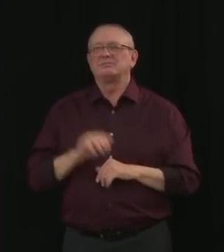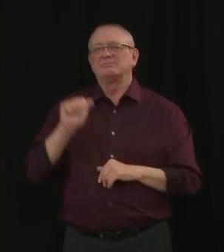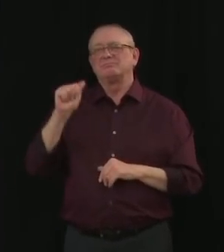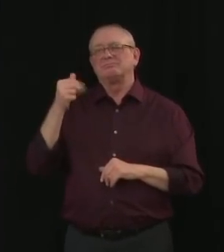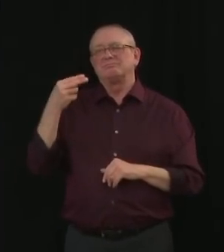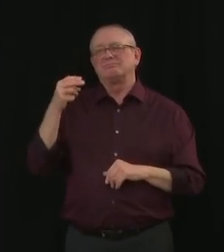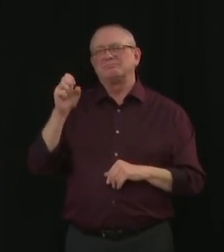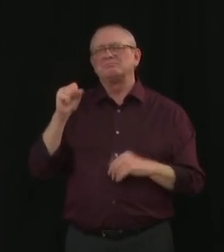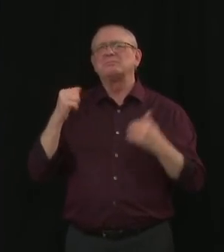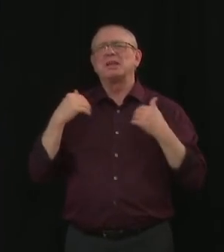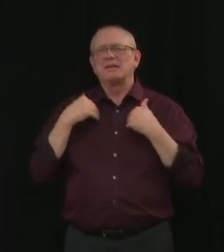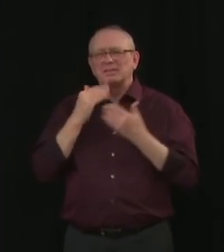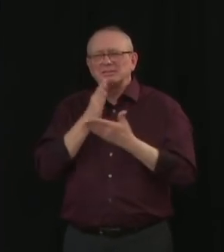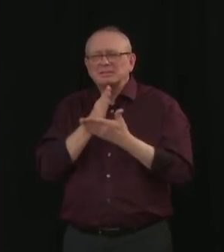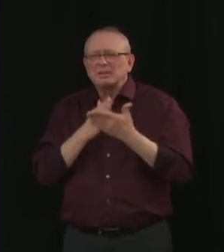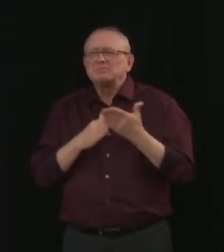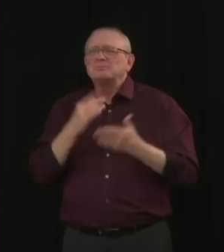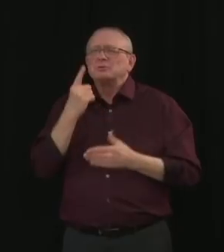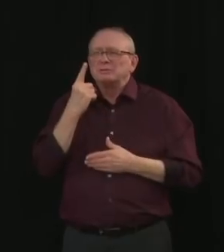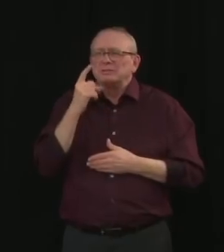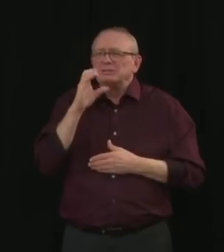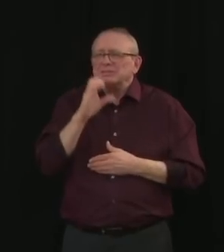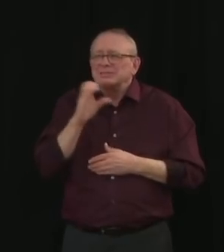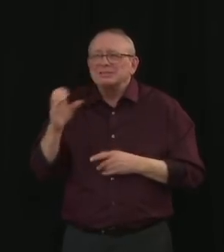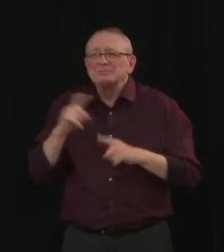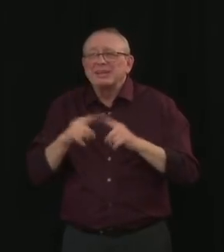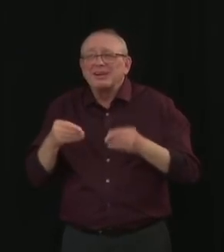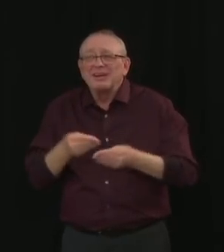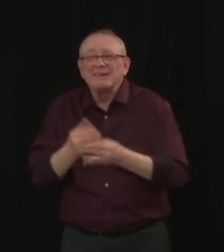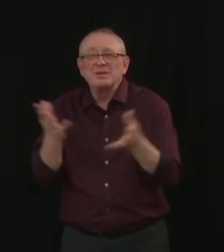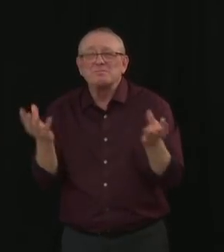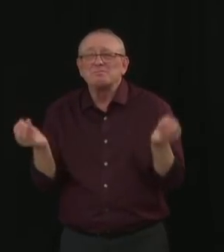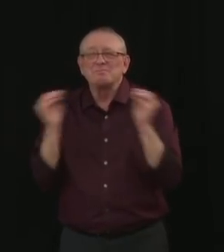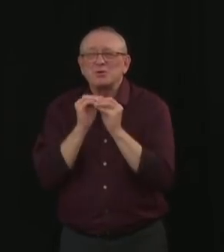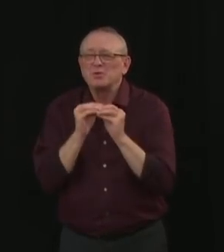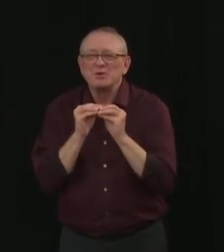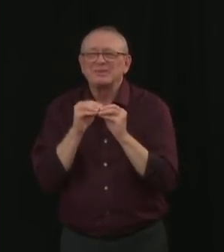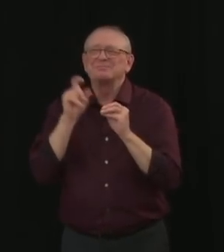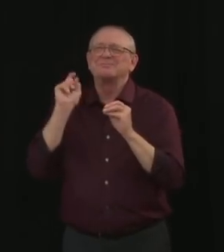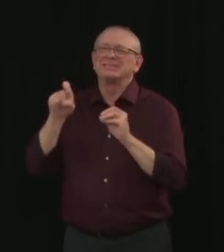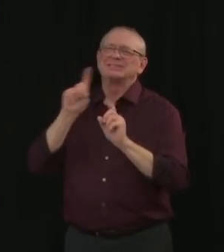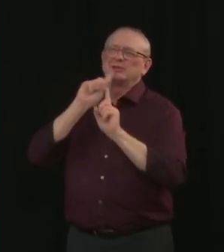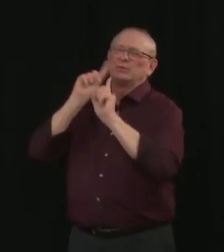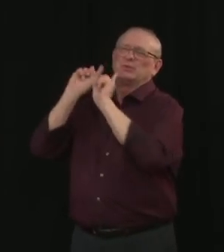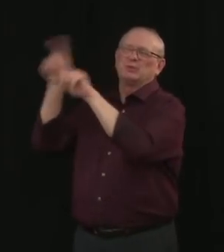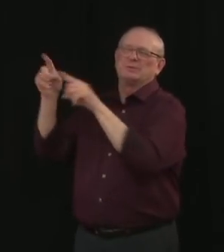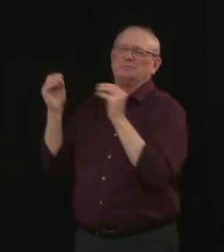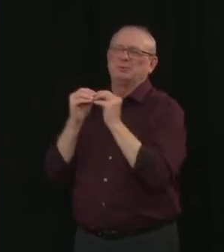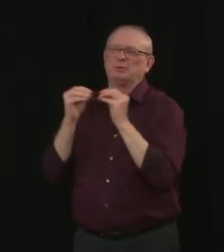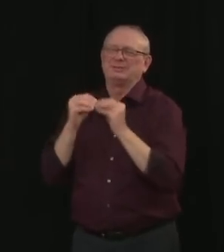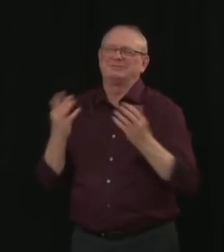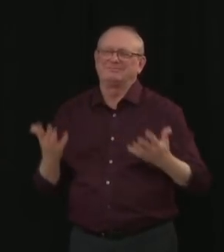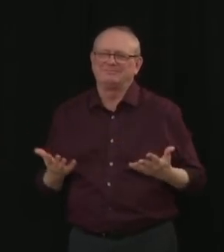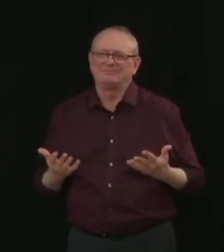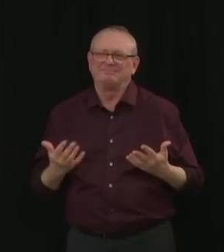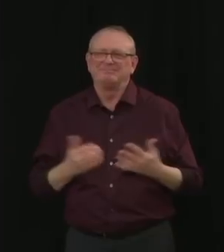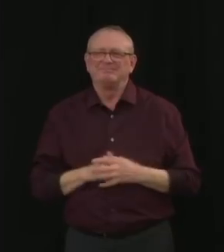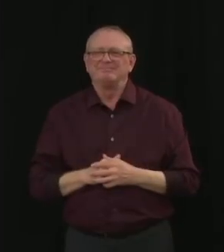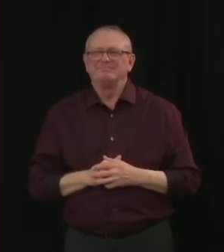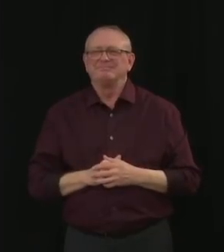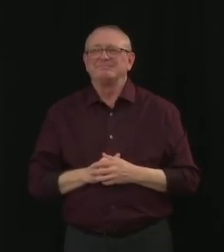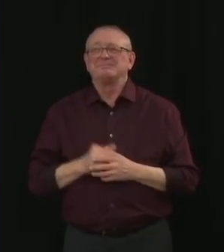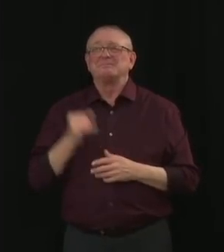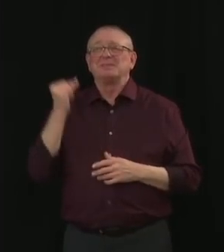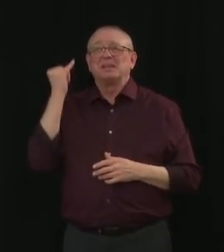but more will be needed to immunize all Albertans. If vials are relabeled to indicate six doses, we will always